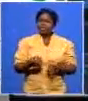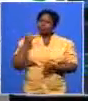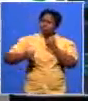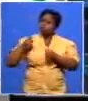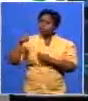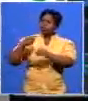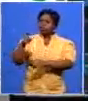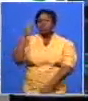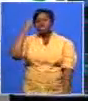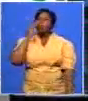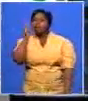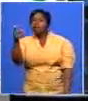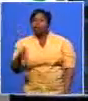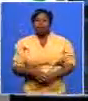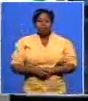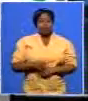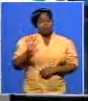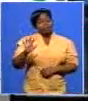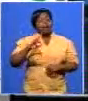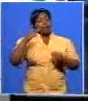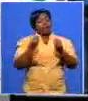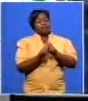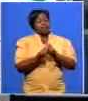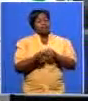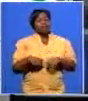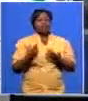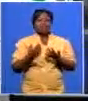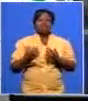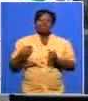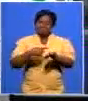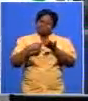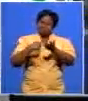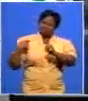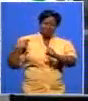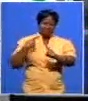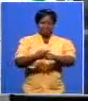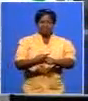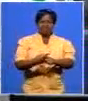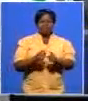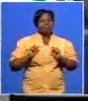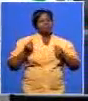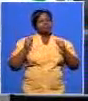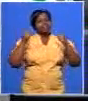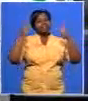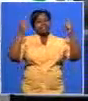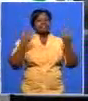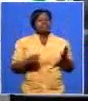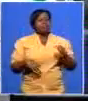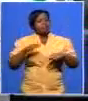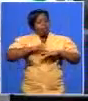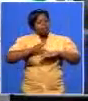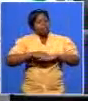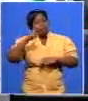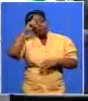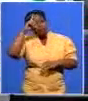let's ask the same question we asked him you've spoken about your successes how well you've done how you've mobilized more black support this time